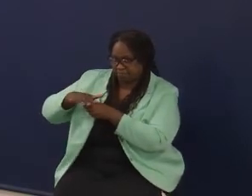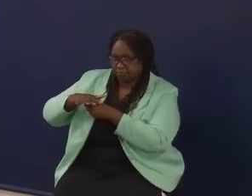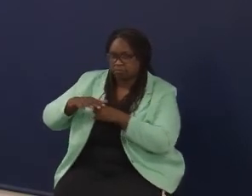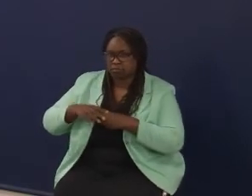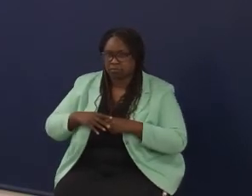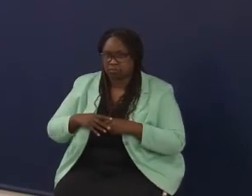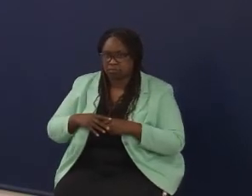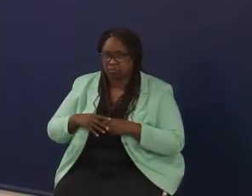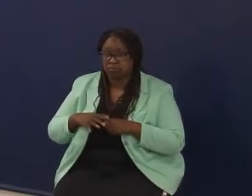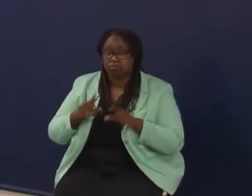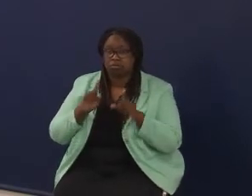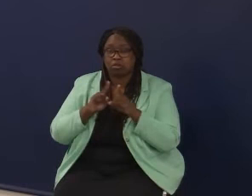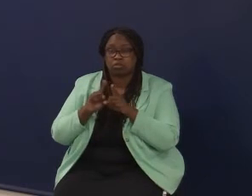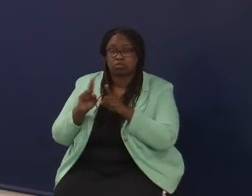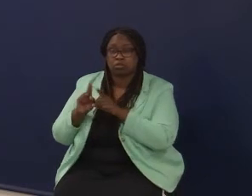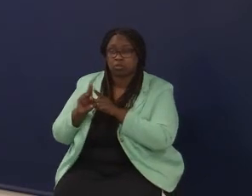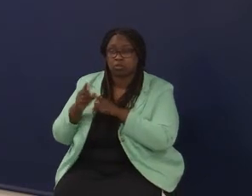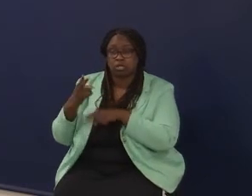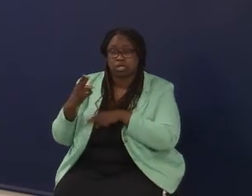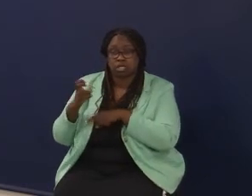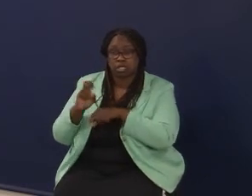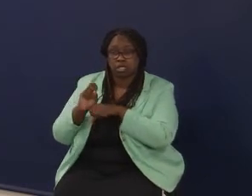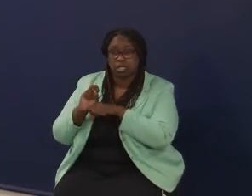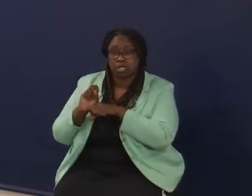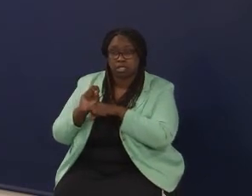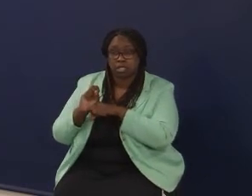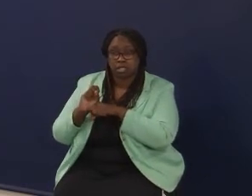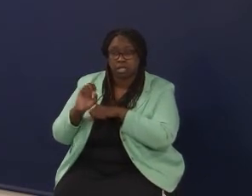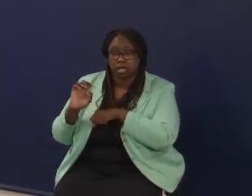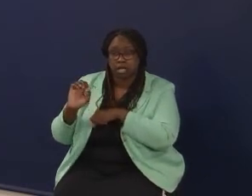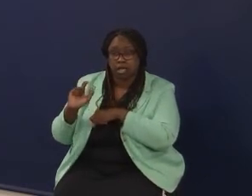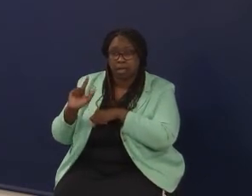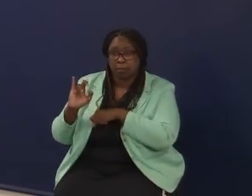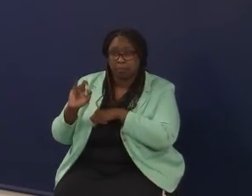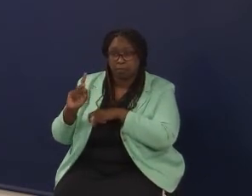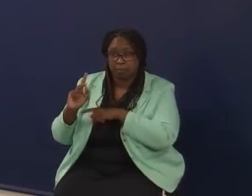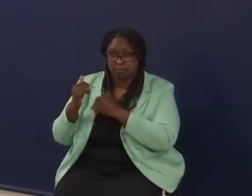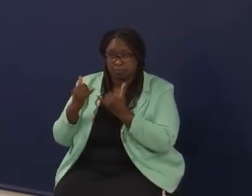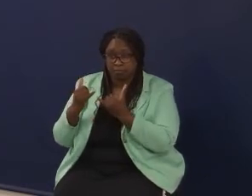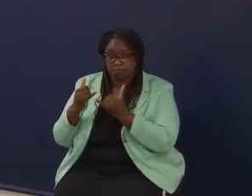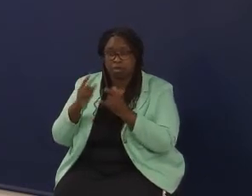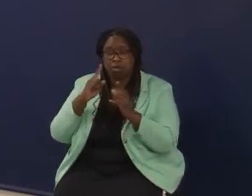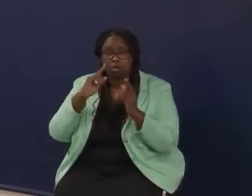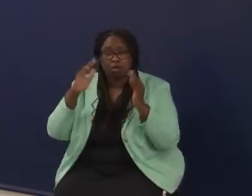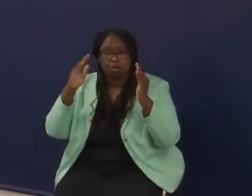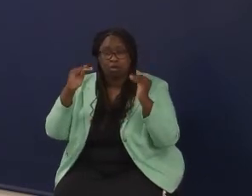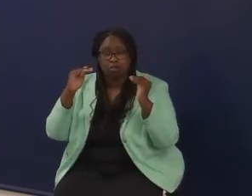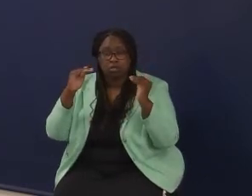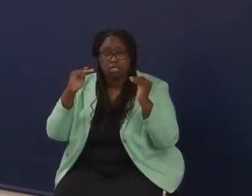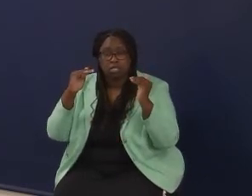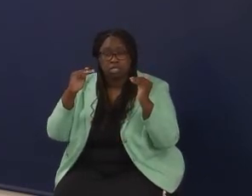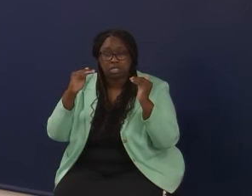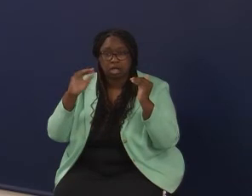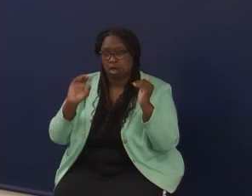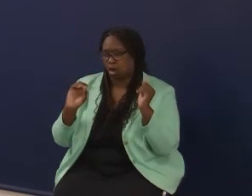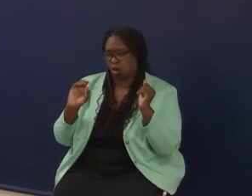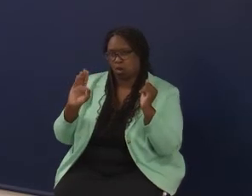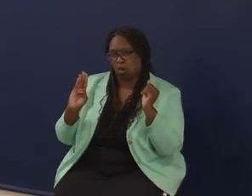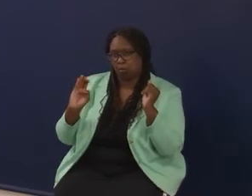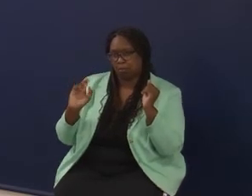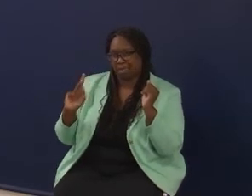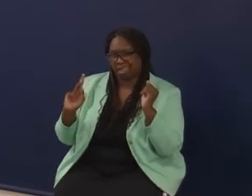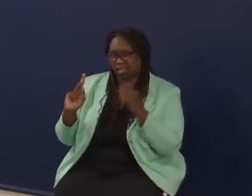And I know he's also working at GREC, or not GREC, OVEC now. So, hopefully, we can get more OVEC back